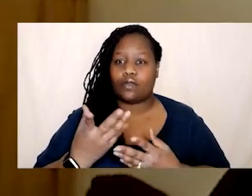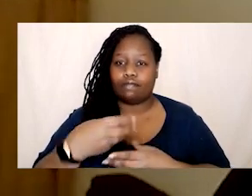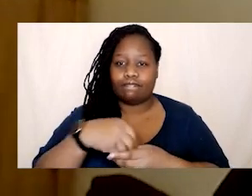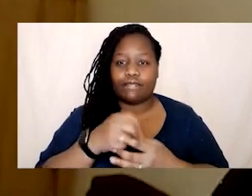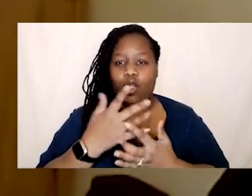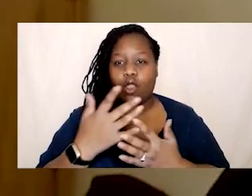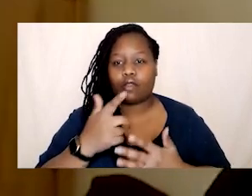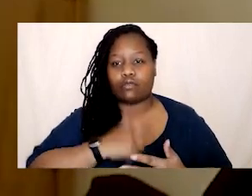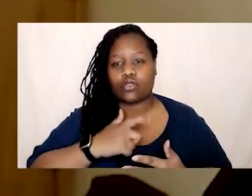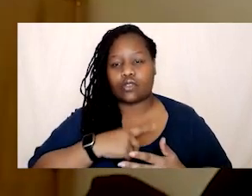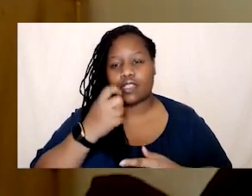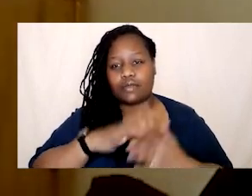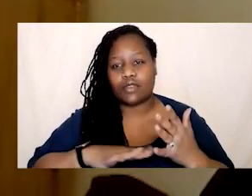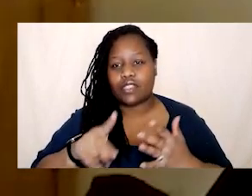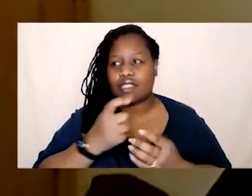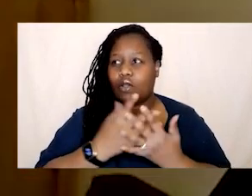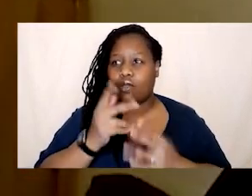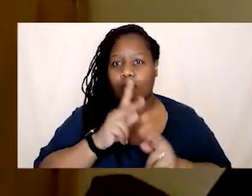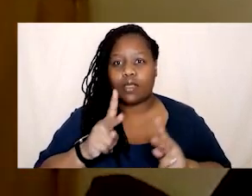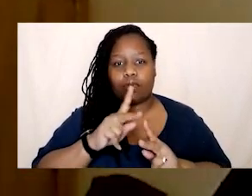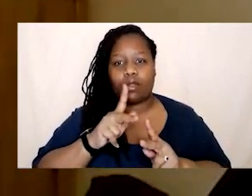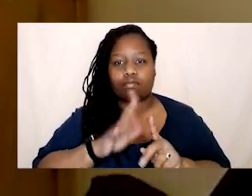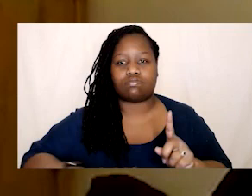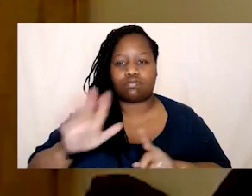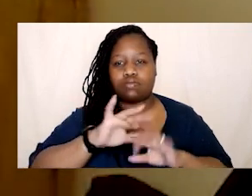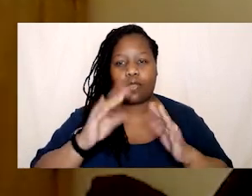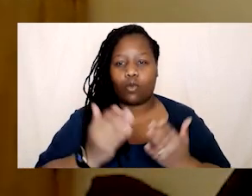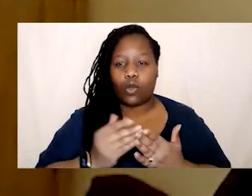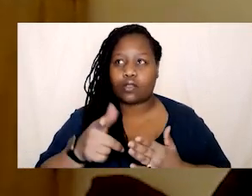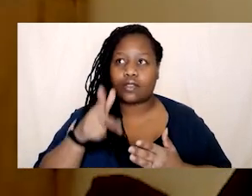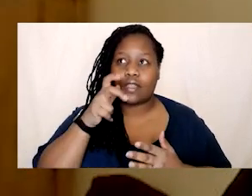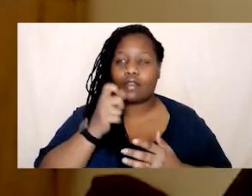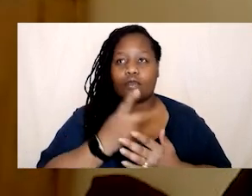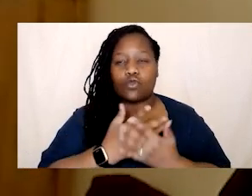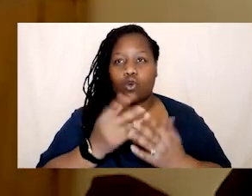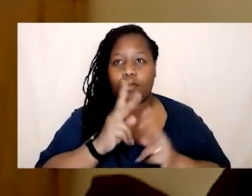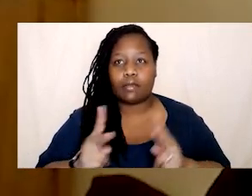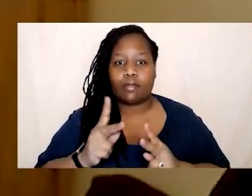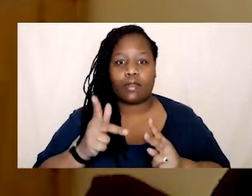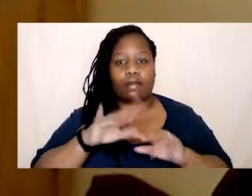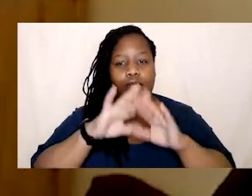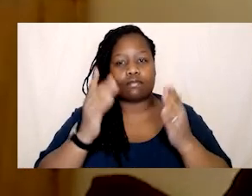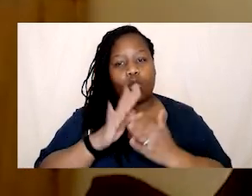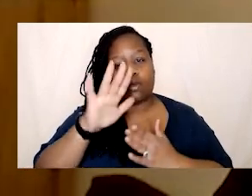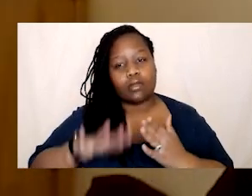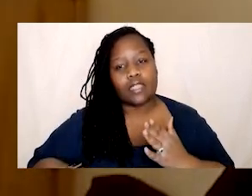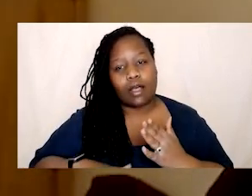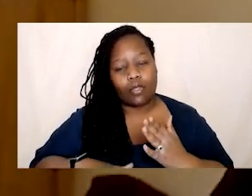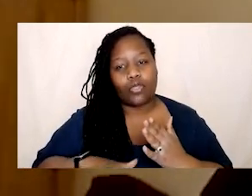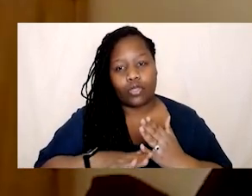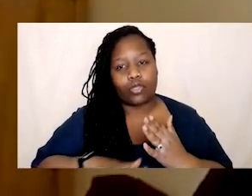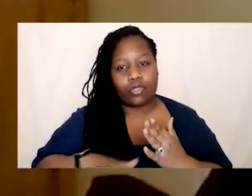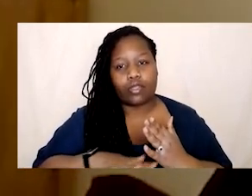experience of so many people across the world. And actually, hearing from so many women of colour from the Global South, I think was so important to